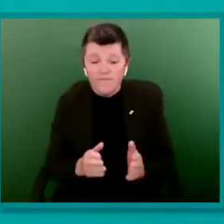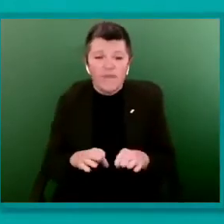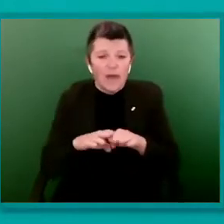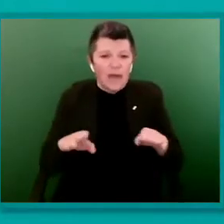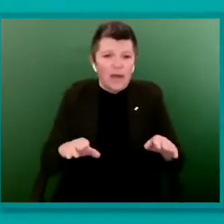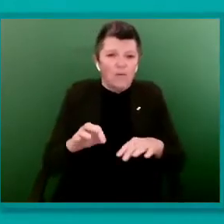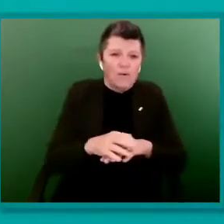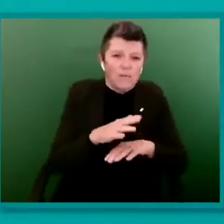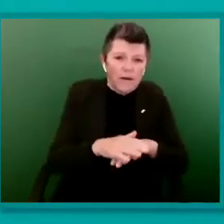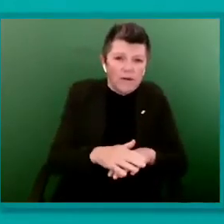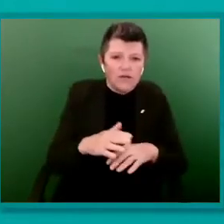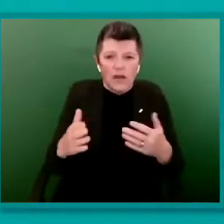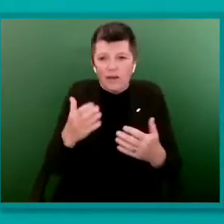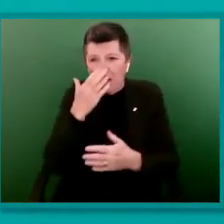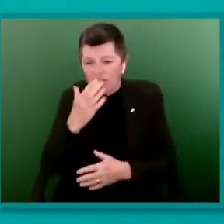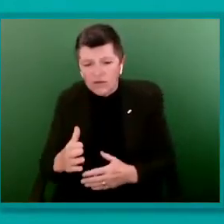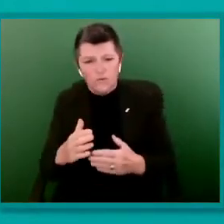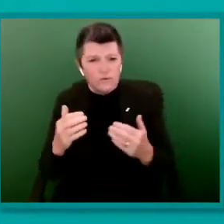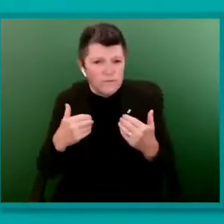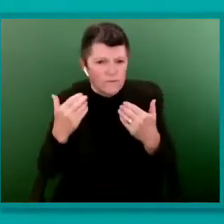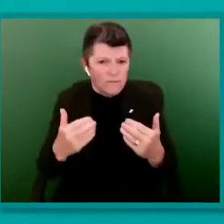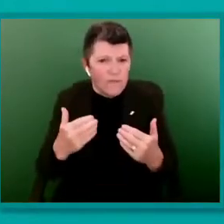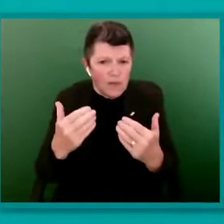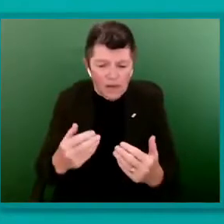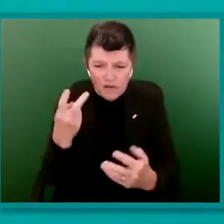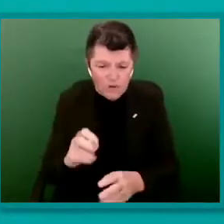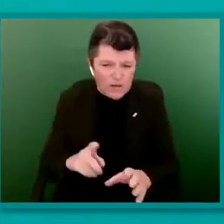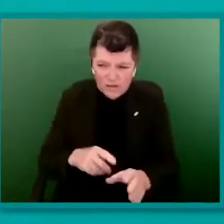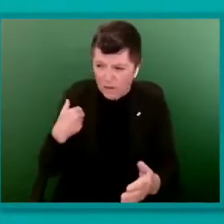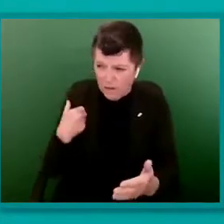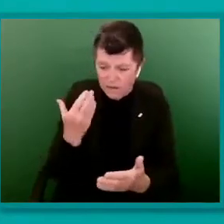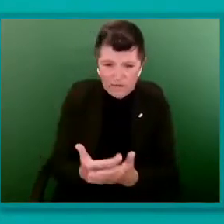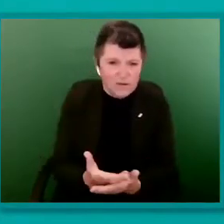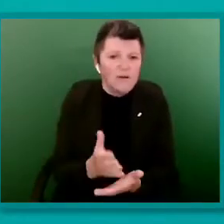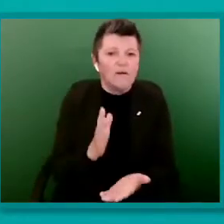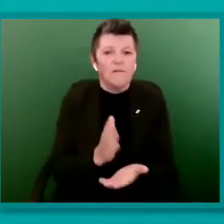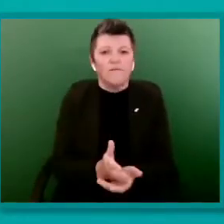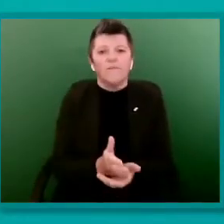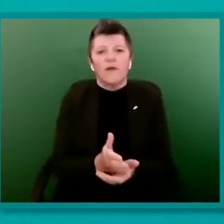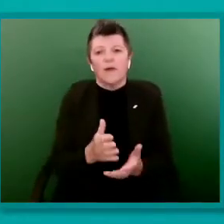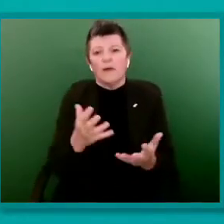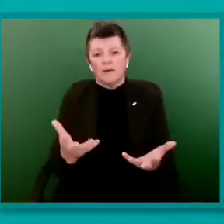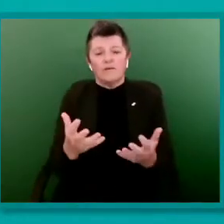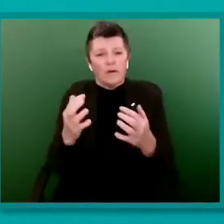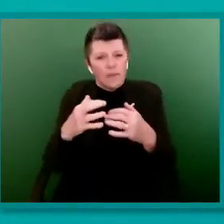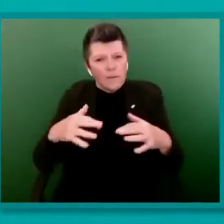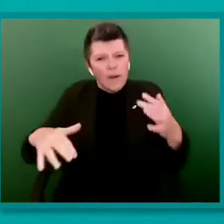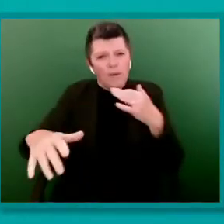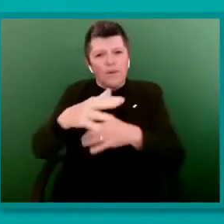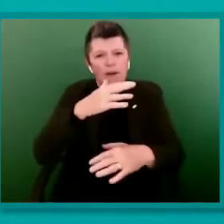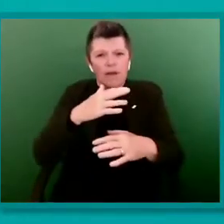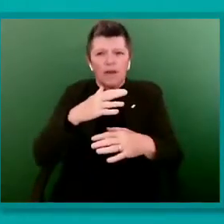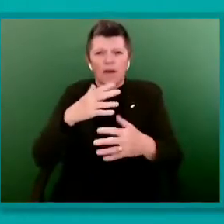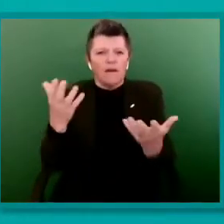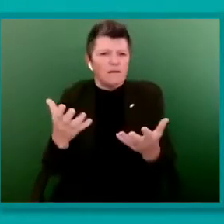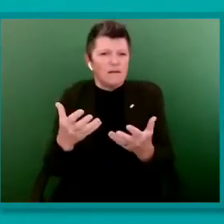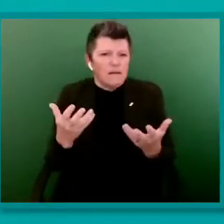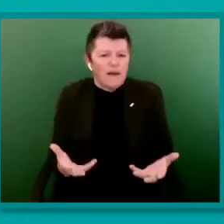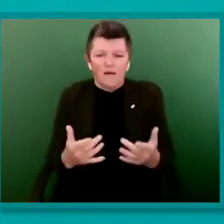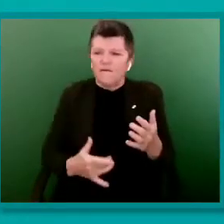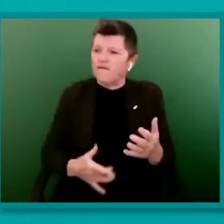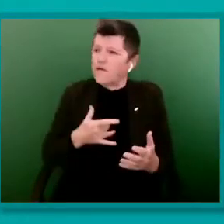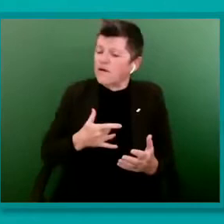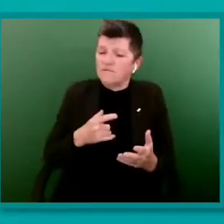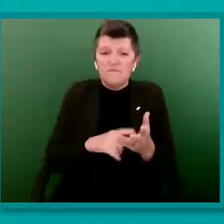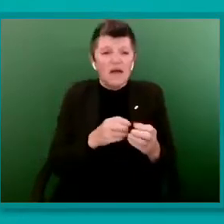in the last 20 years, there is a tendency in the public discourse to act as though LGBT equality has been achieved.